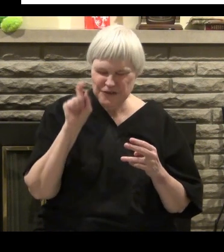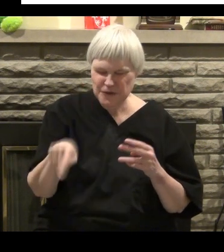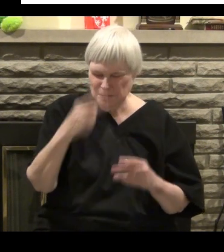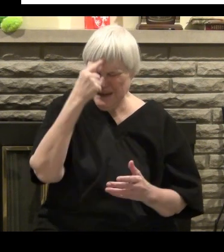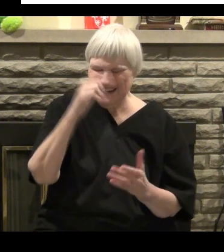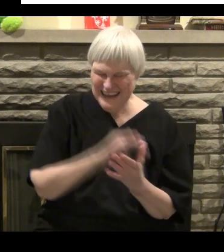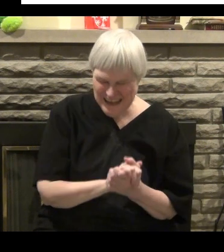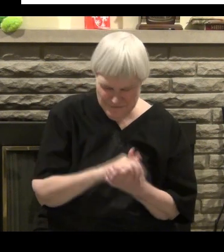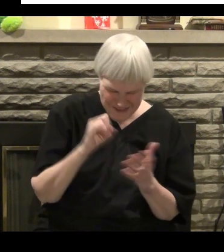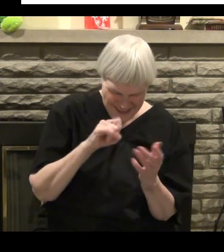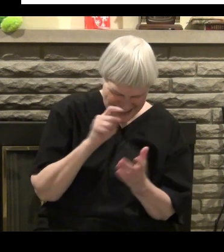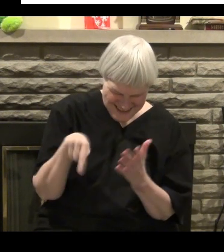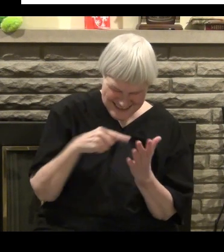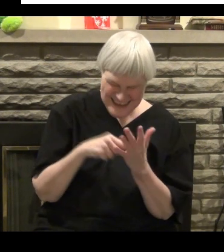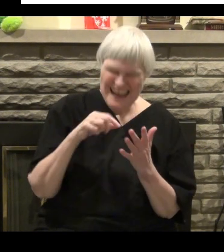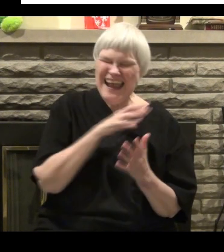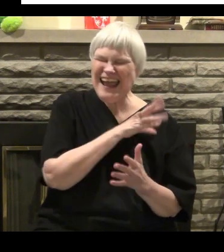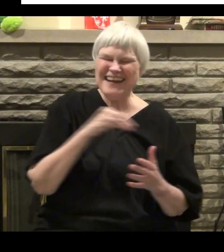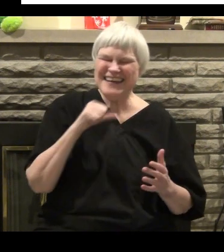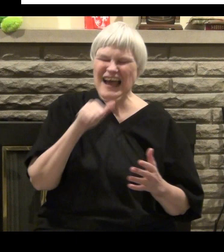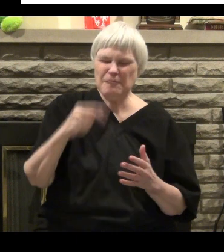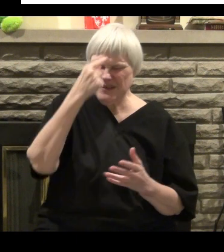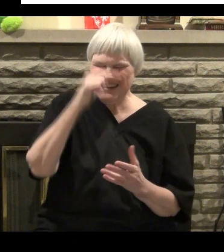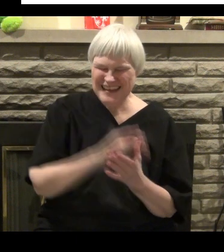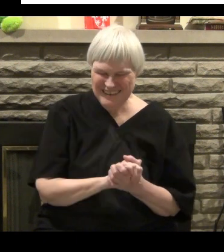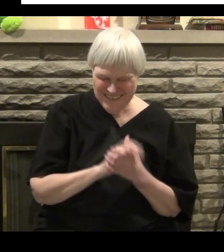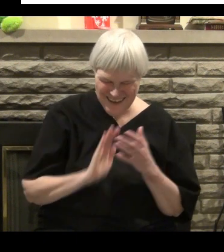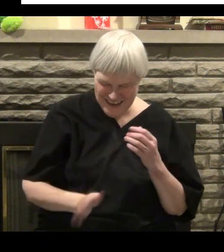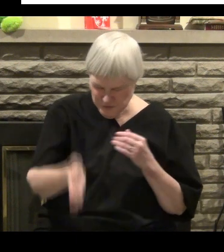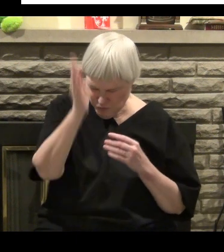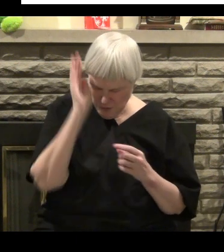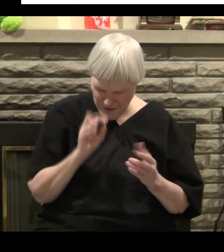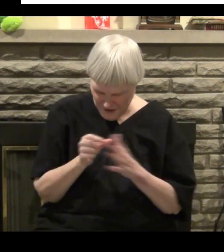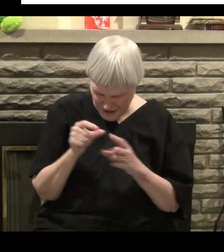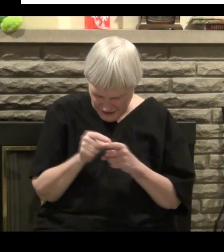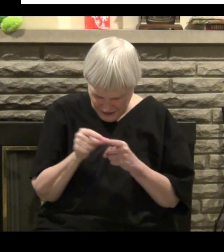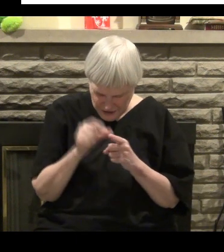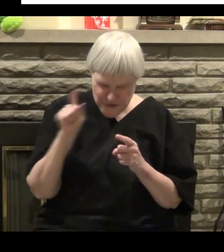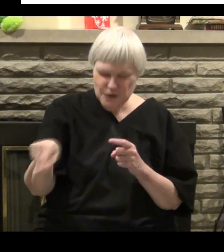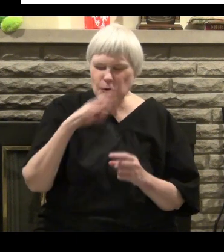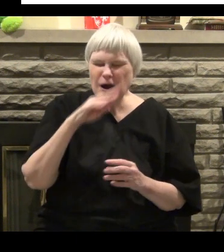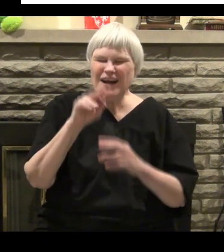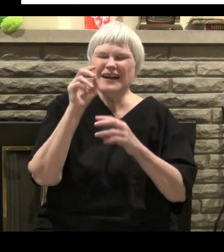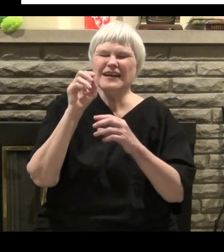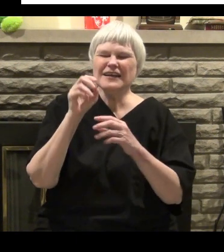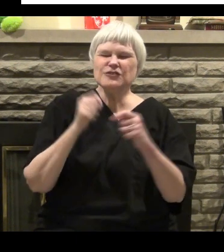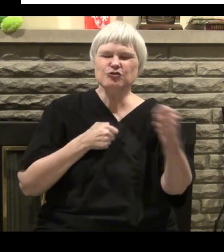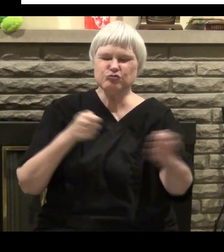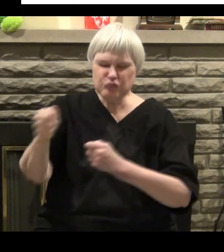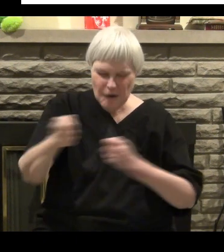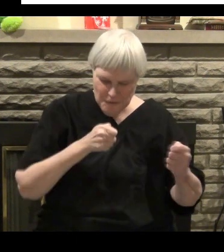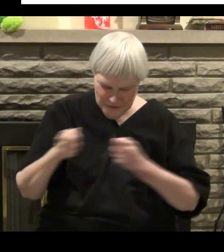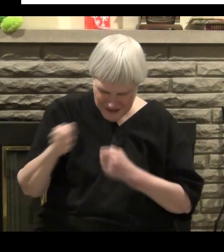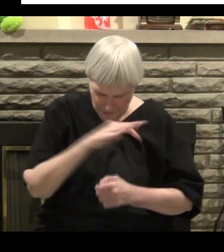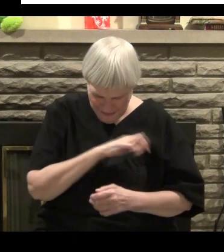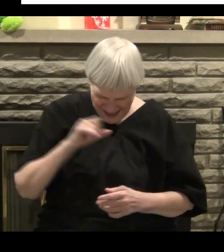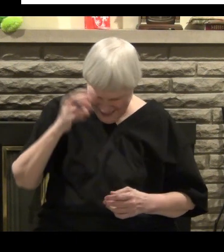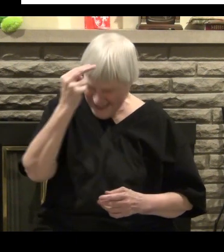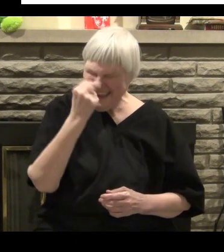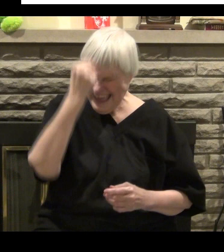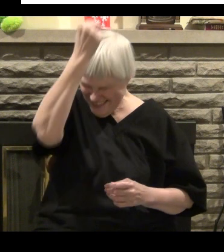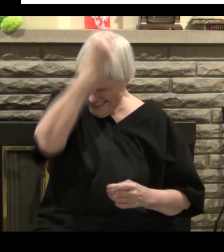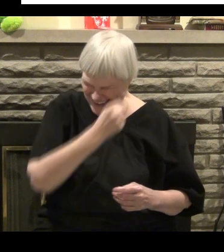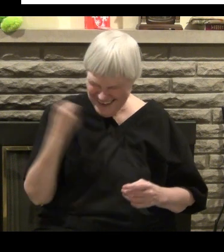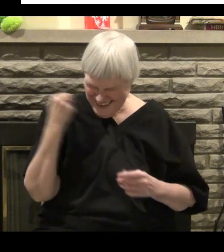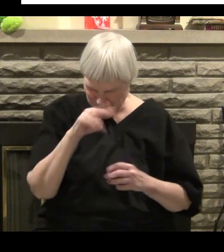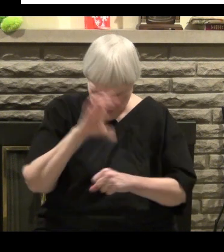titles they give themselves in their hierarchy then you believe this and you do not believe the word of God. Plain and